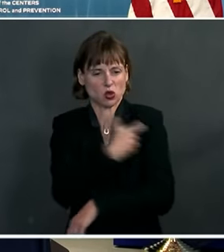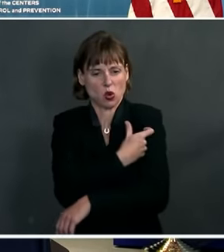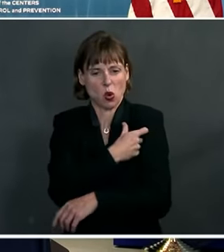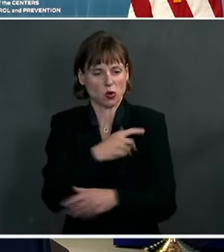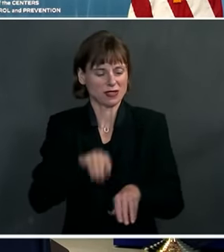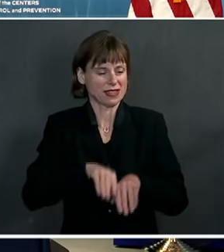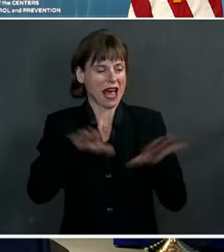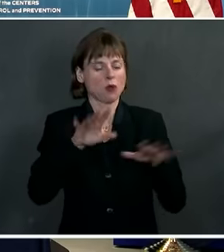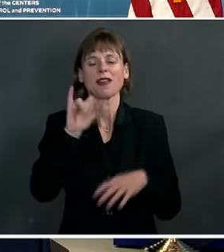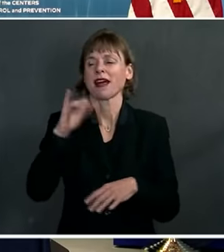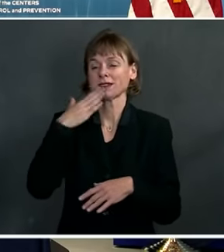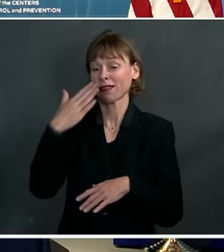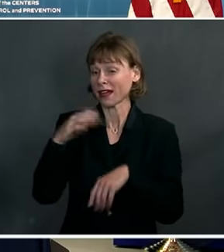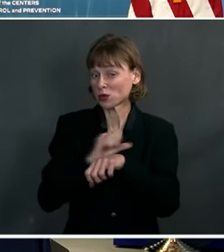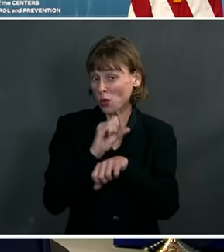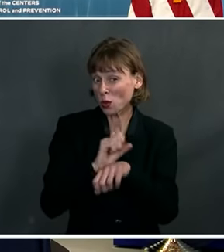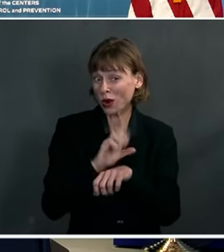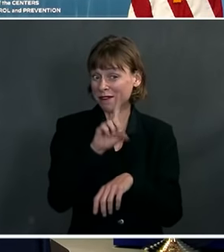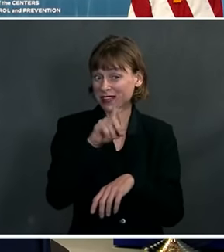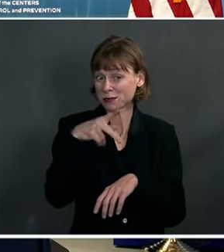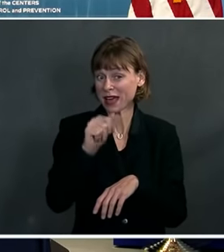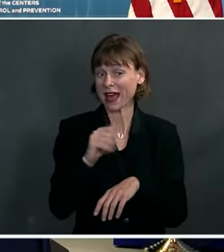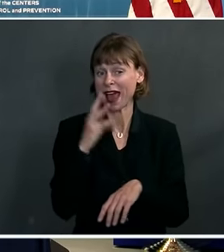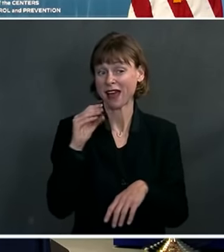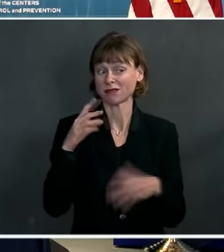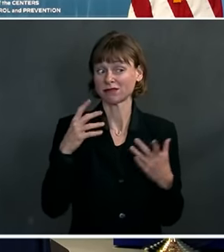of our DPA and supply chain team.